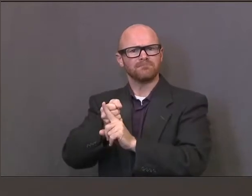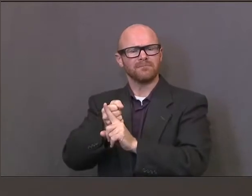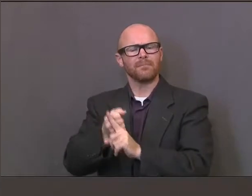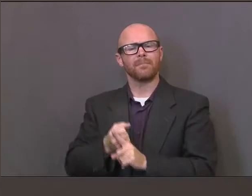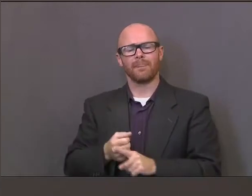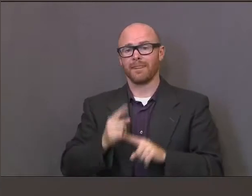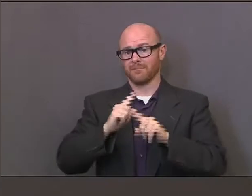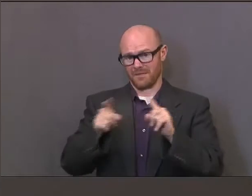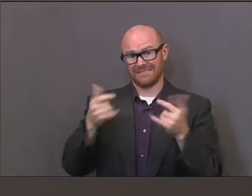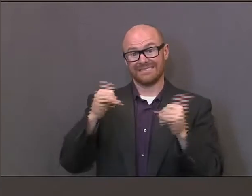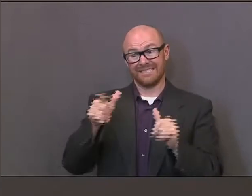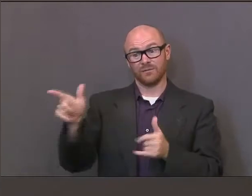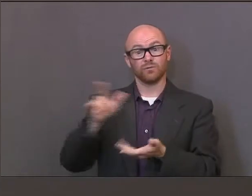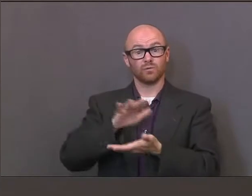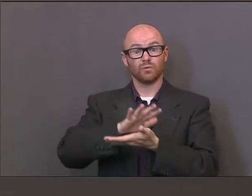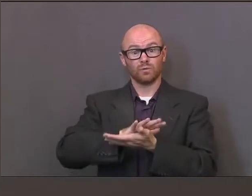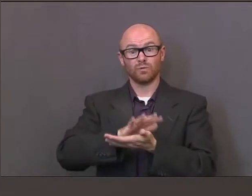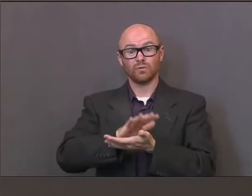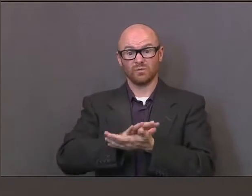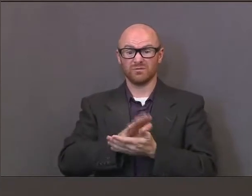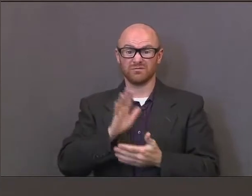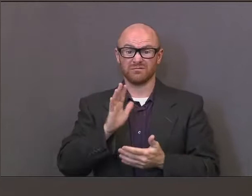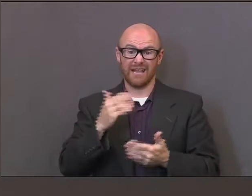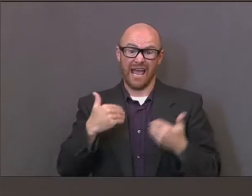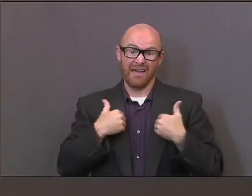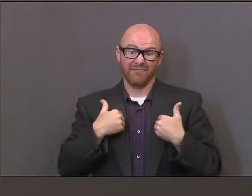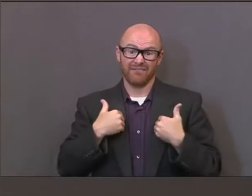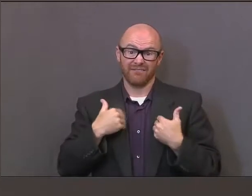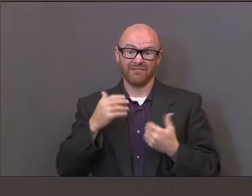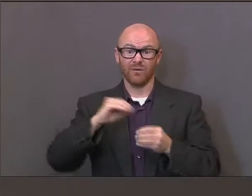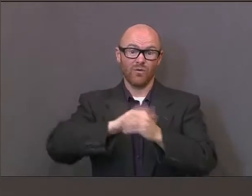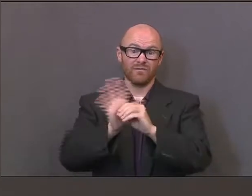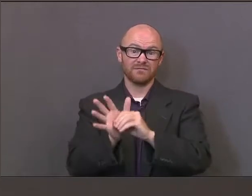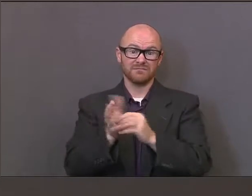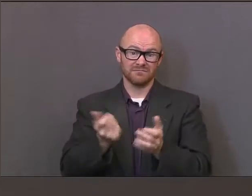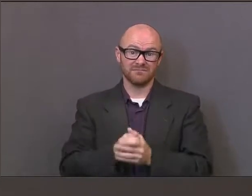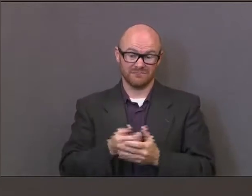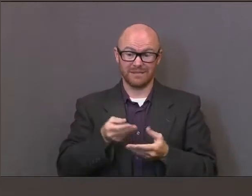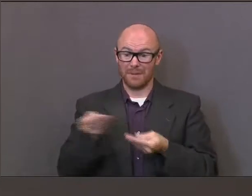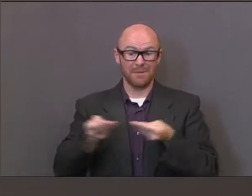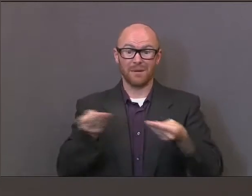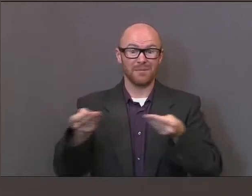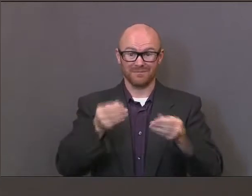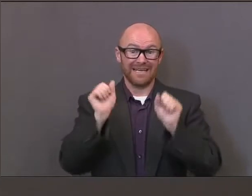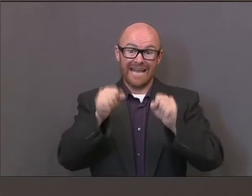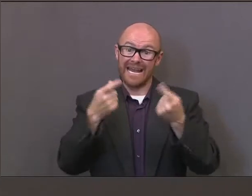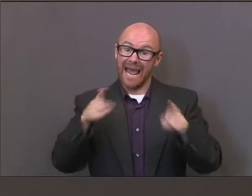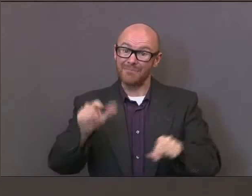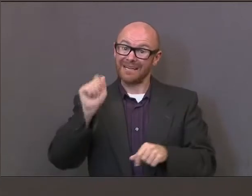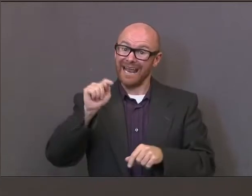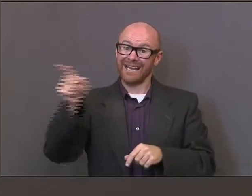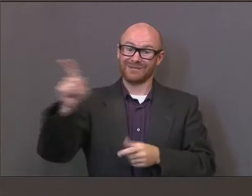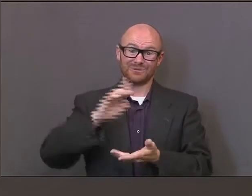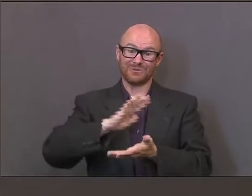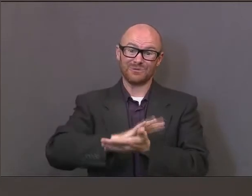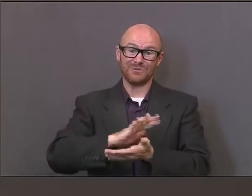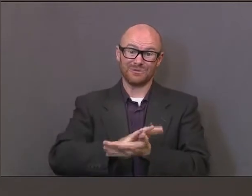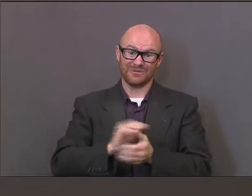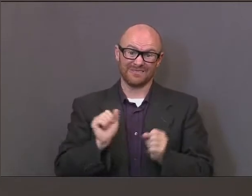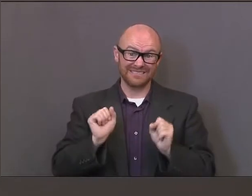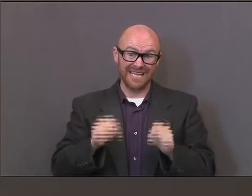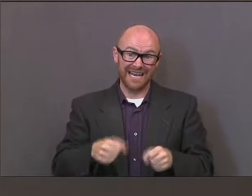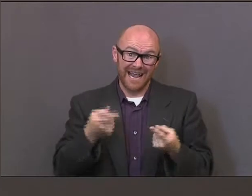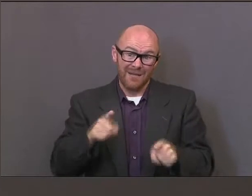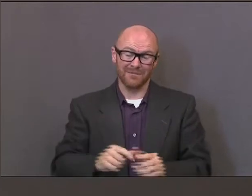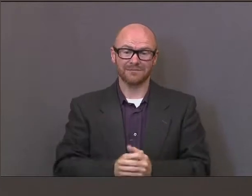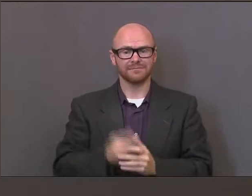But schools do carry the virus. Younger people, even though they may not get sick, still have the virus and can transmit it to other people. That's